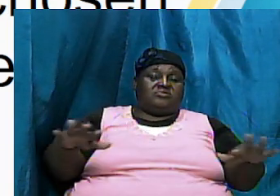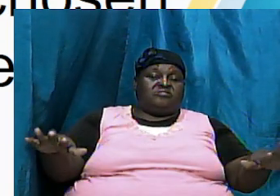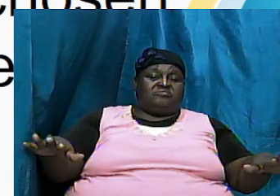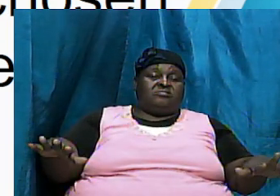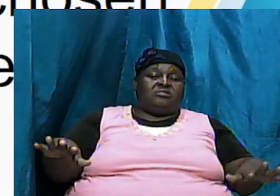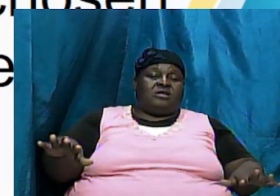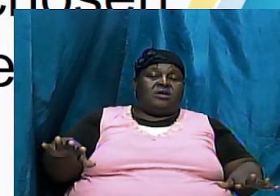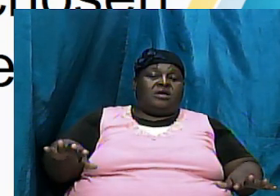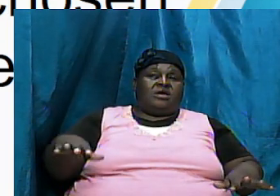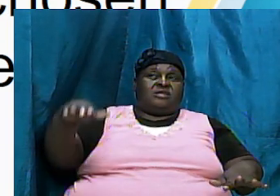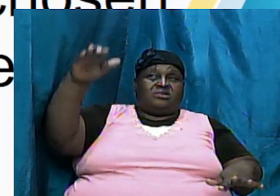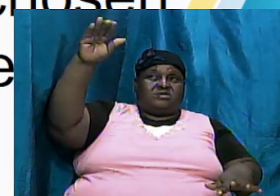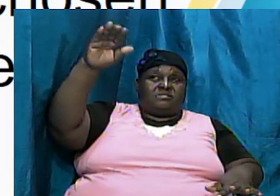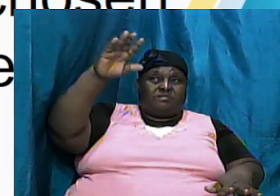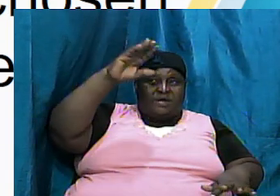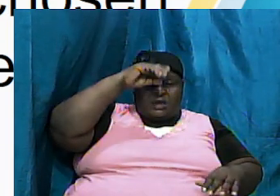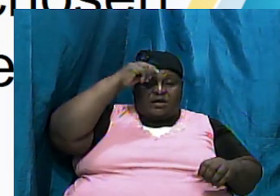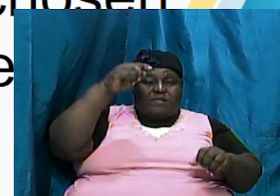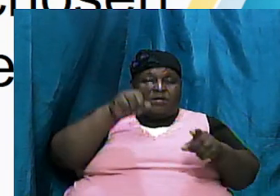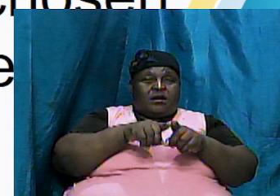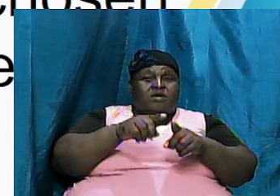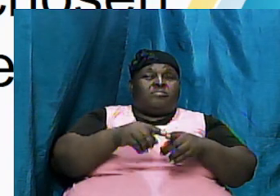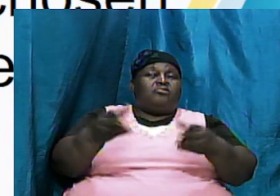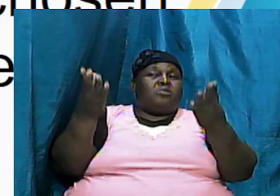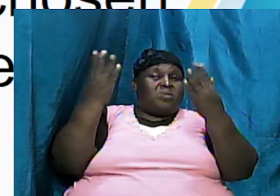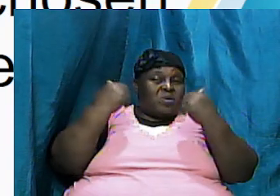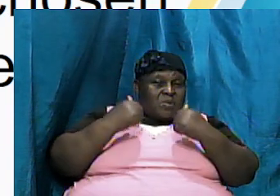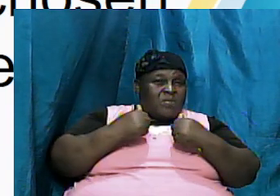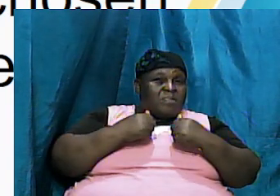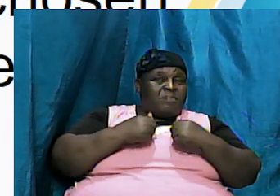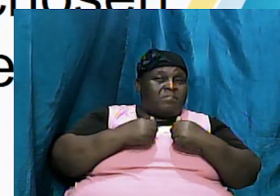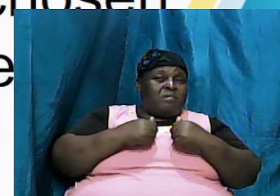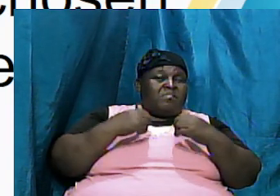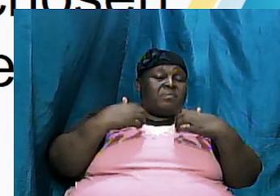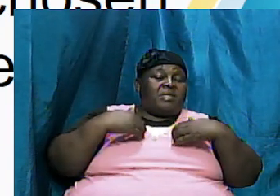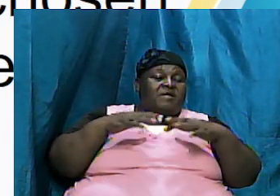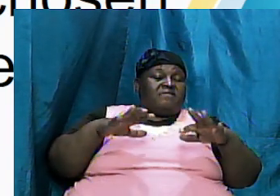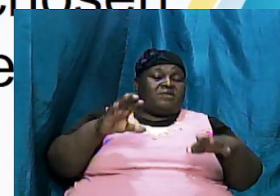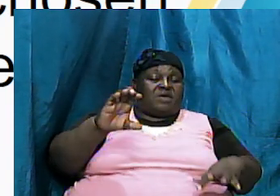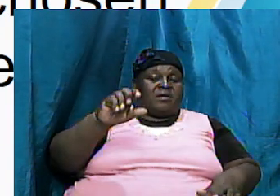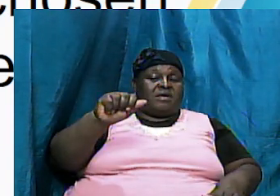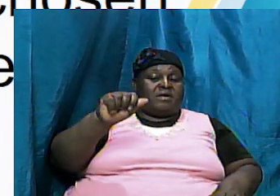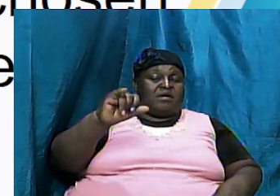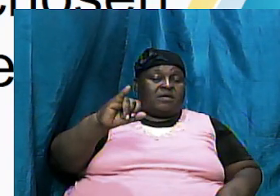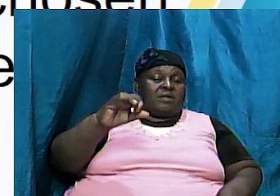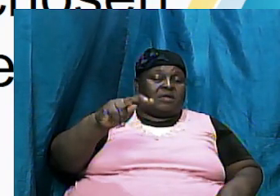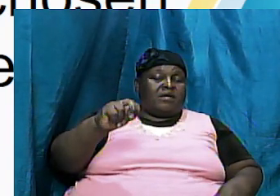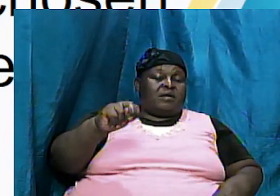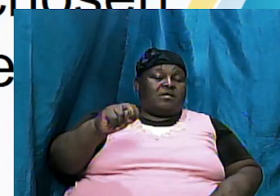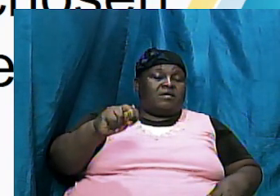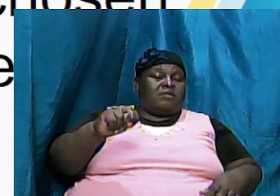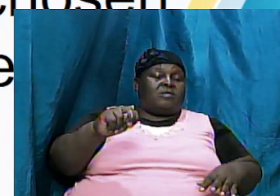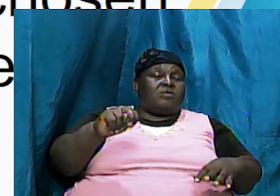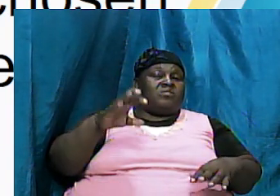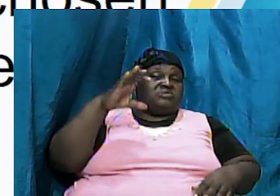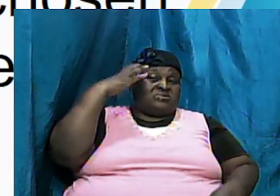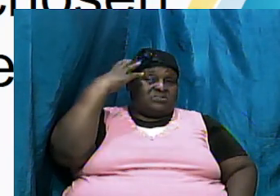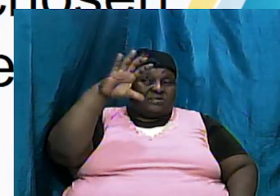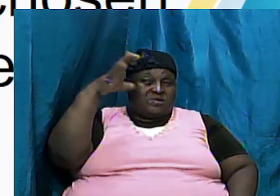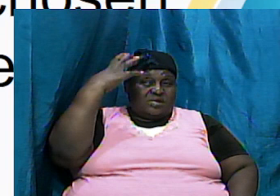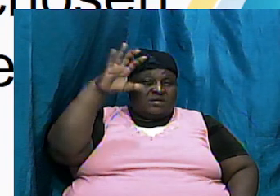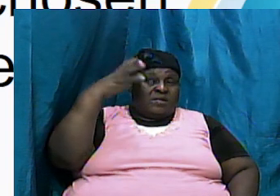who slew Abel Cain also had children so those two set of children were cousins but what was happening